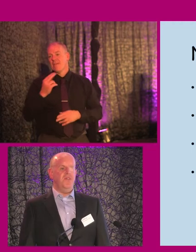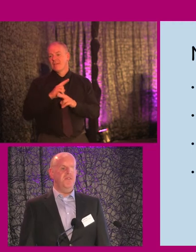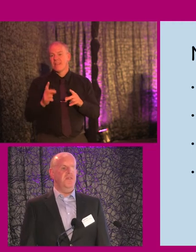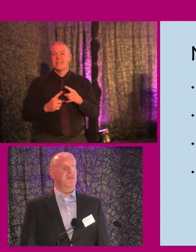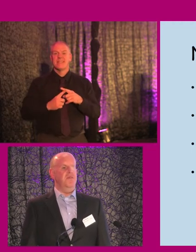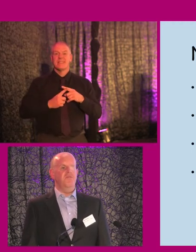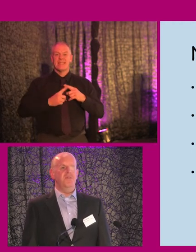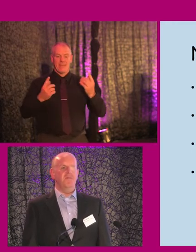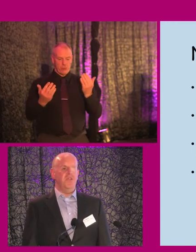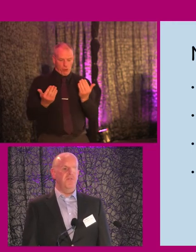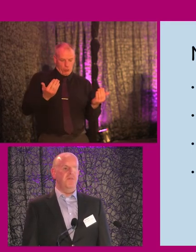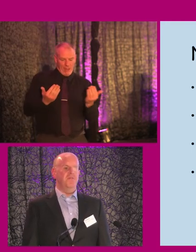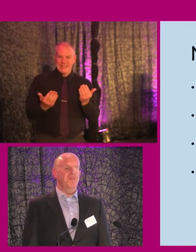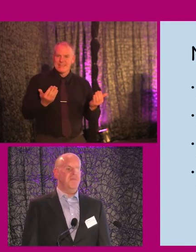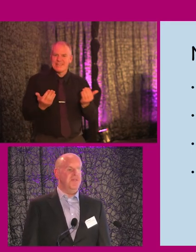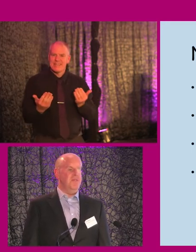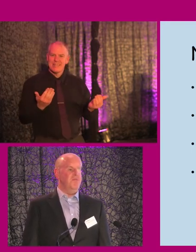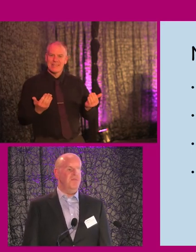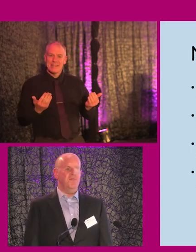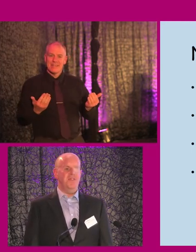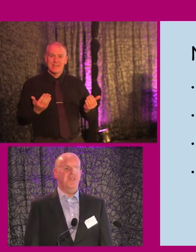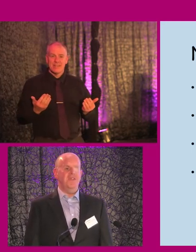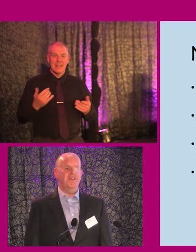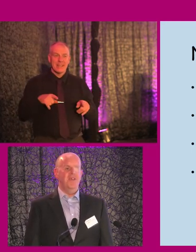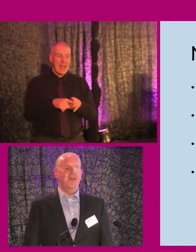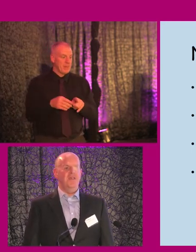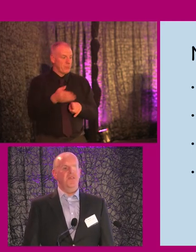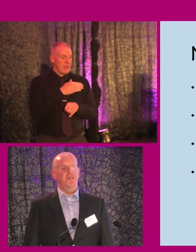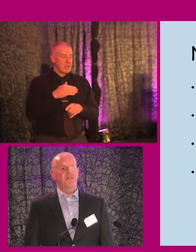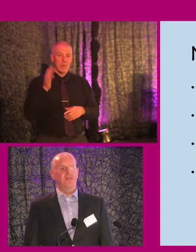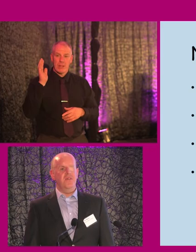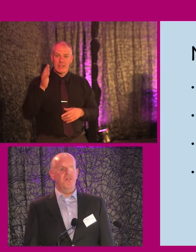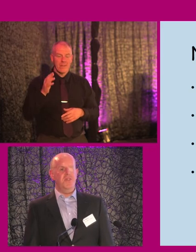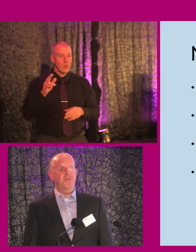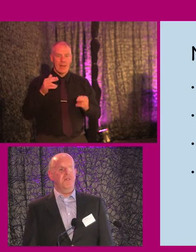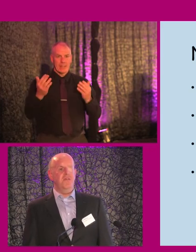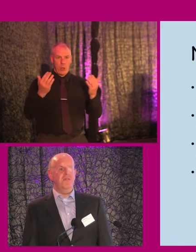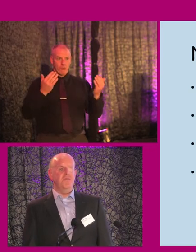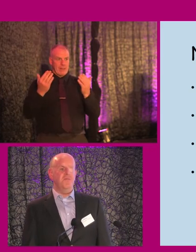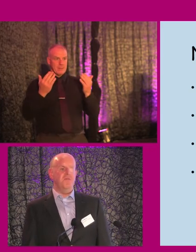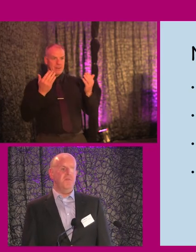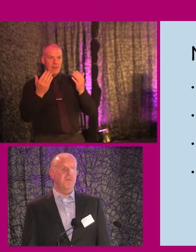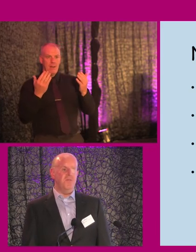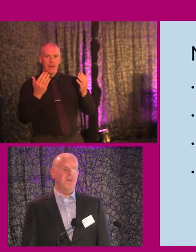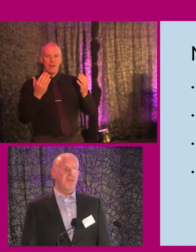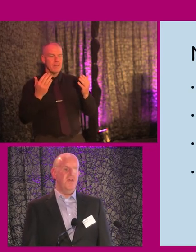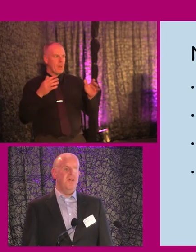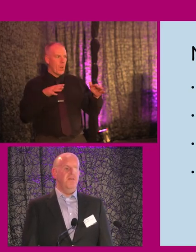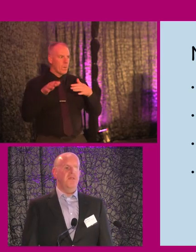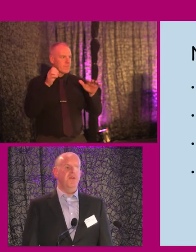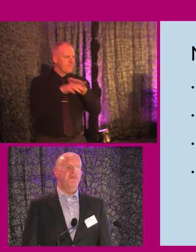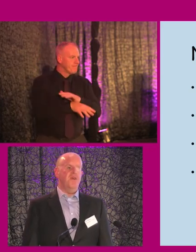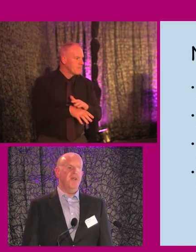contrast, and you can kind of probably imagine where I'm going with this based on the previous presentations, if things aren't in contrast, I can kind of sometimes maybe lose my way,